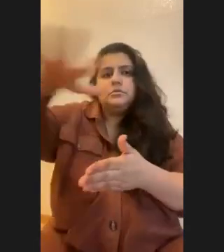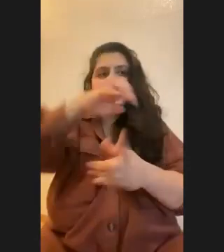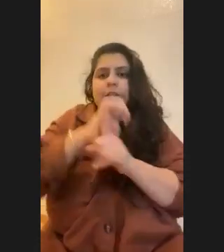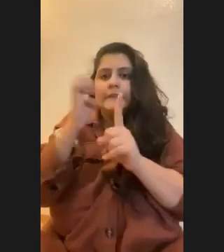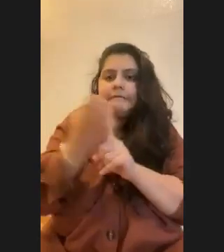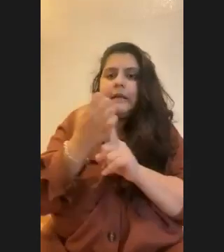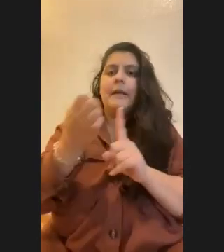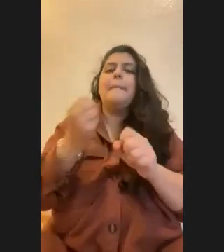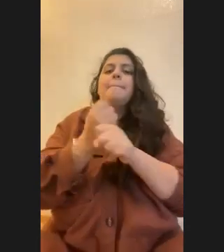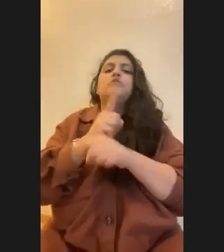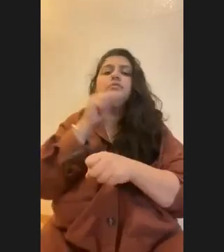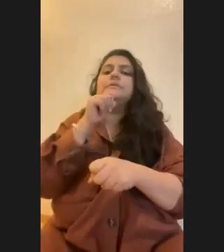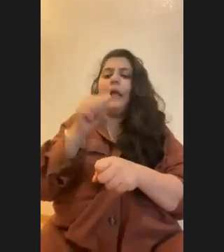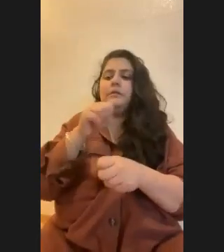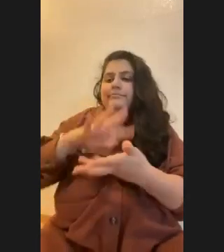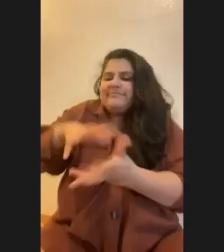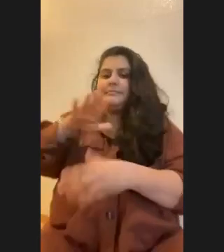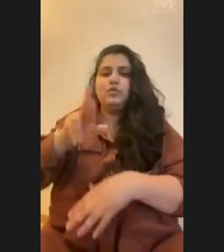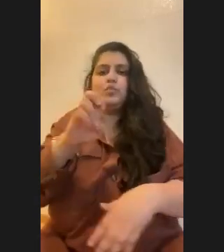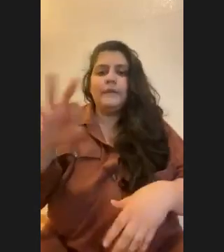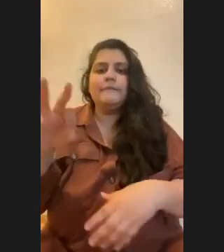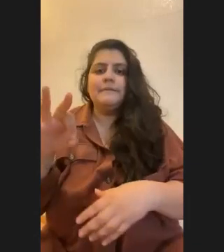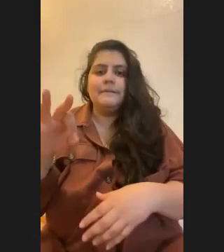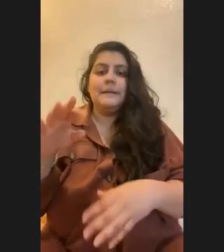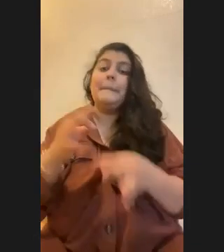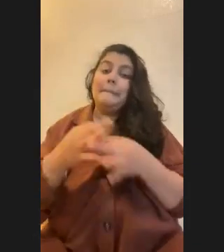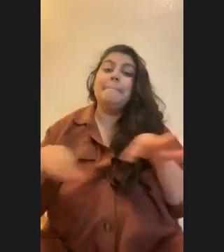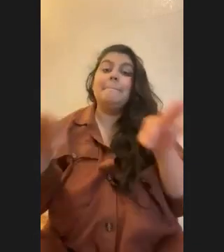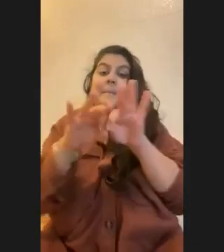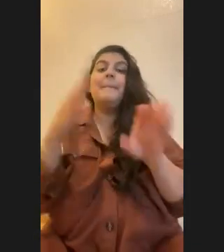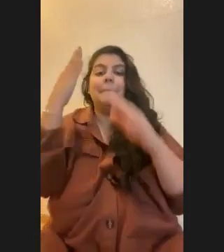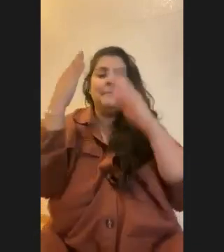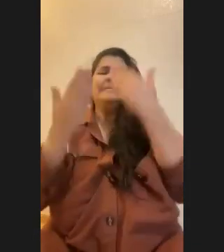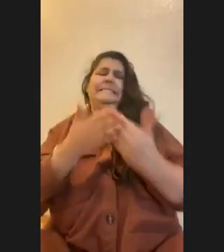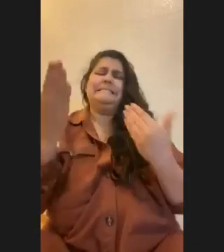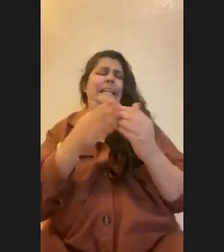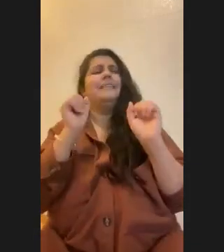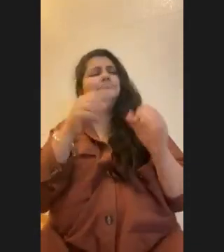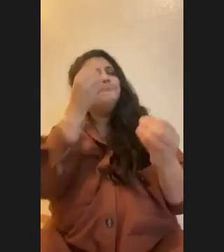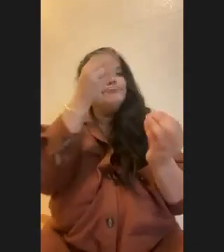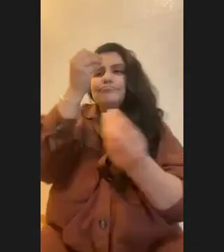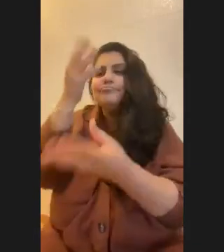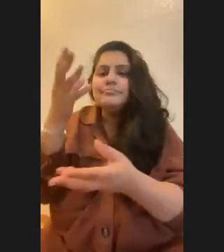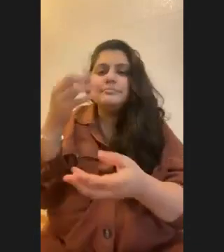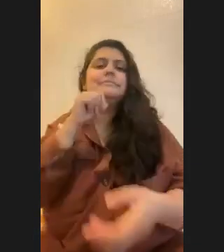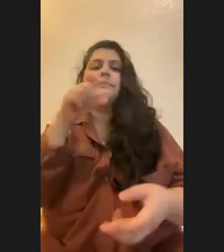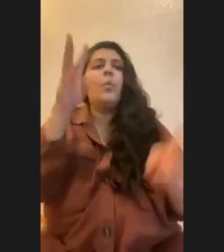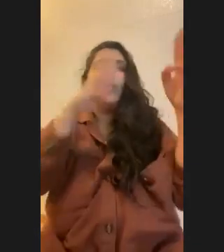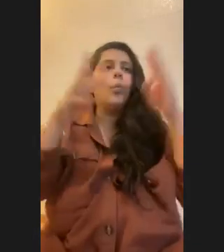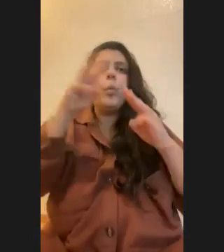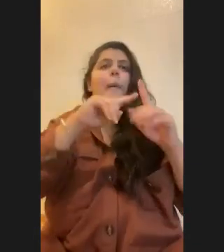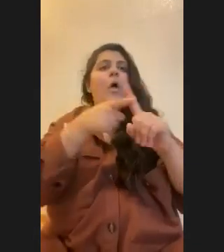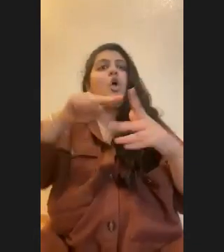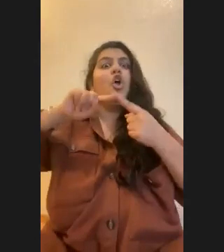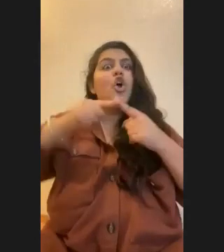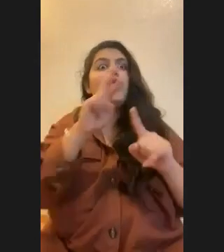important things you can do, especially at this age. Like it's something you can easily do. You don't have to worry about hurting the reef. You're just there educating people to